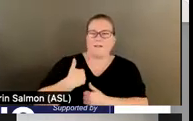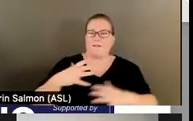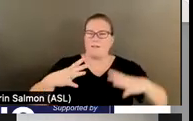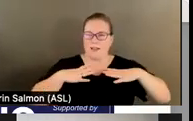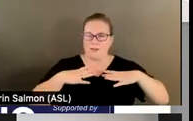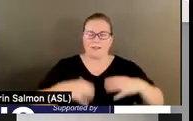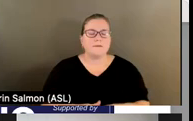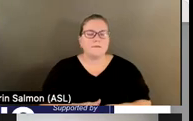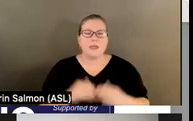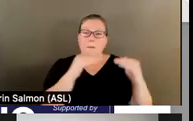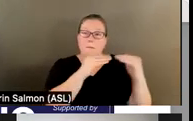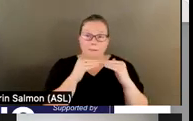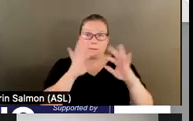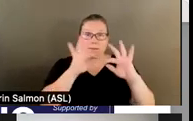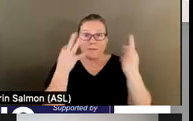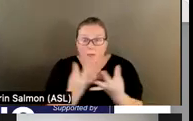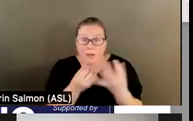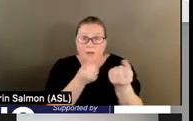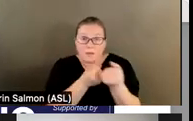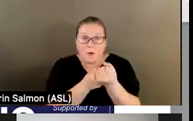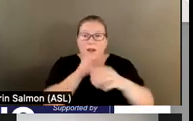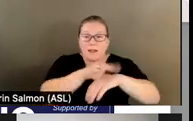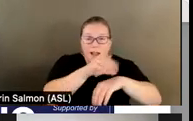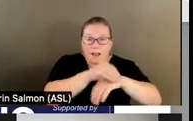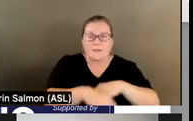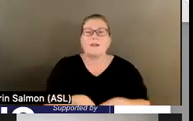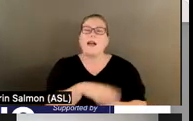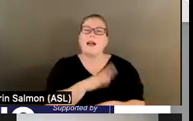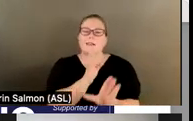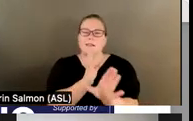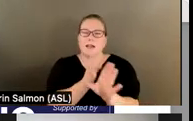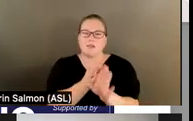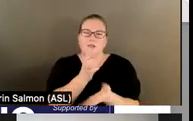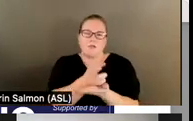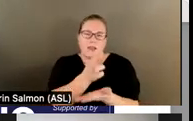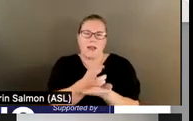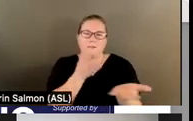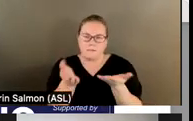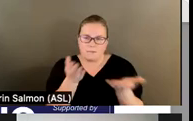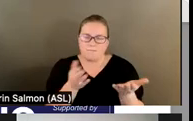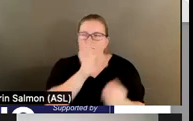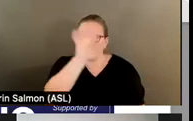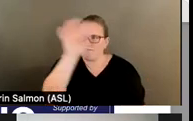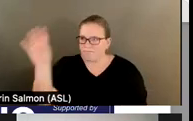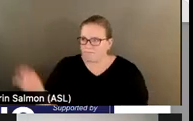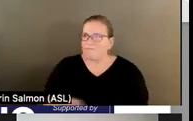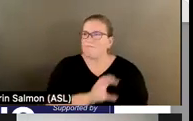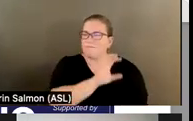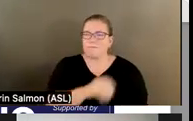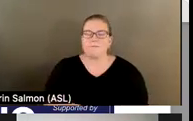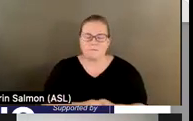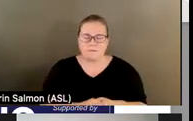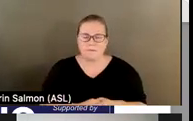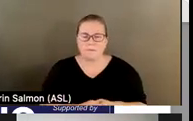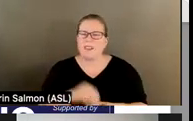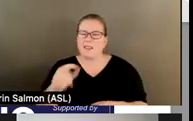and counseling, and psychiatric rehabilitation services. The CCBHC model is aligned with what Georgia Community